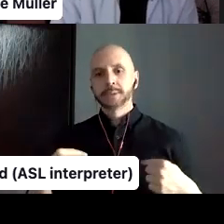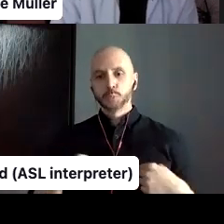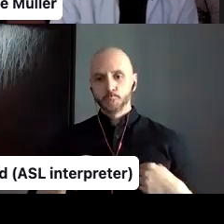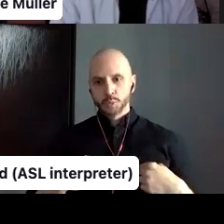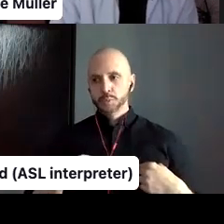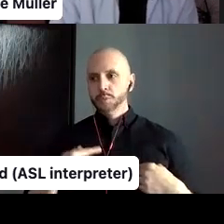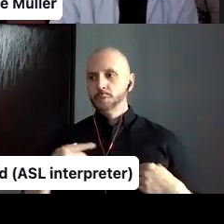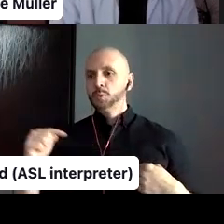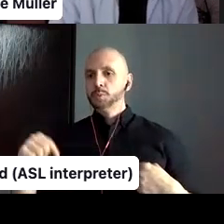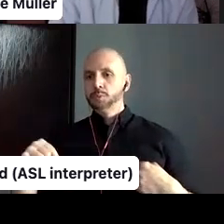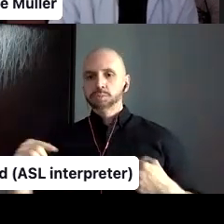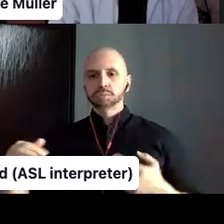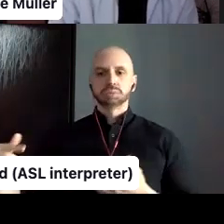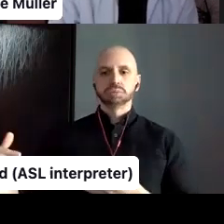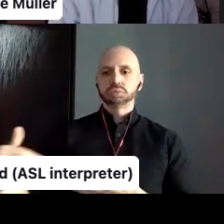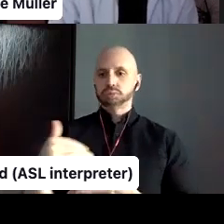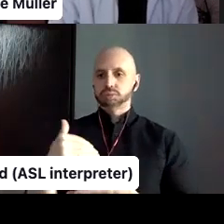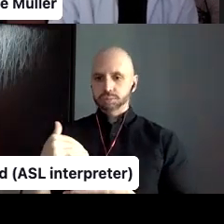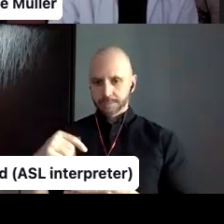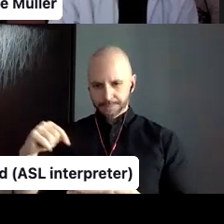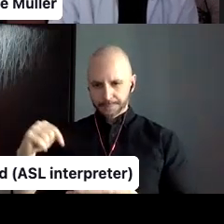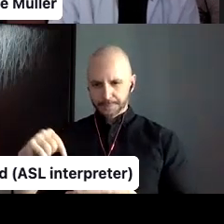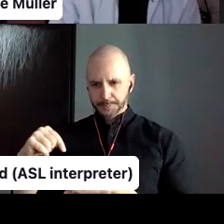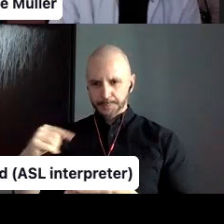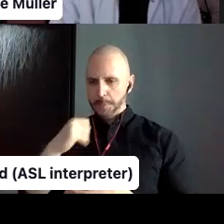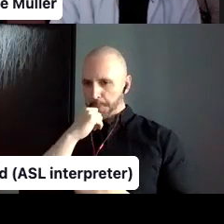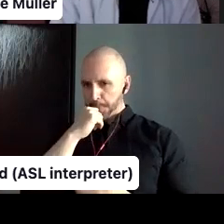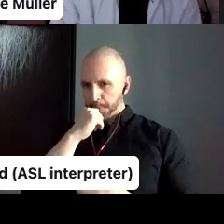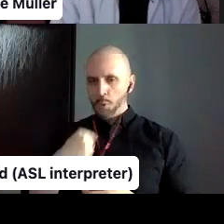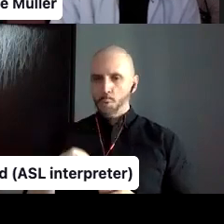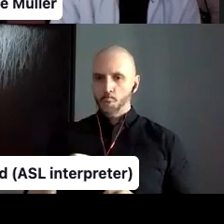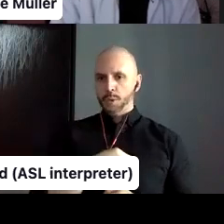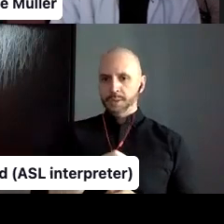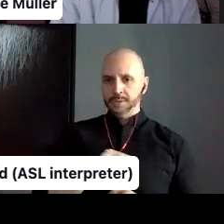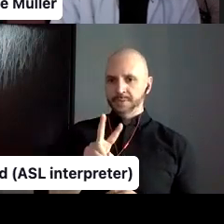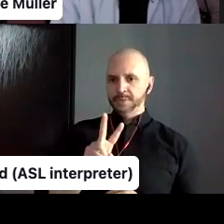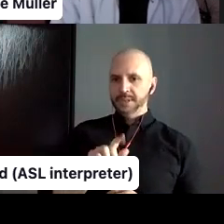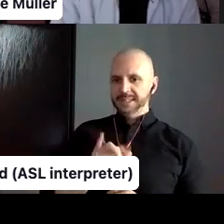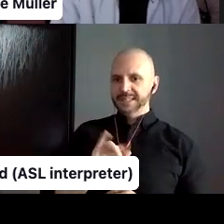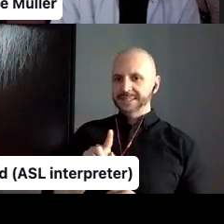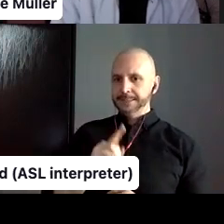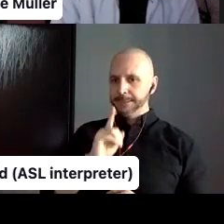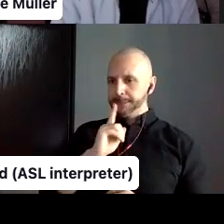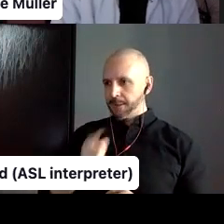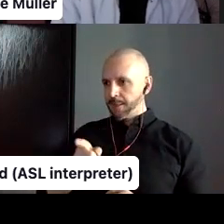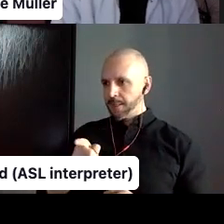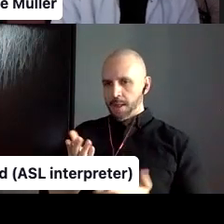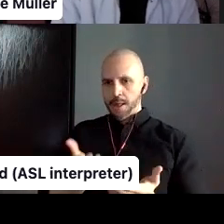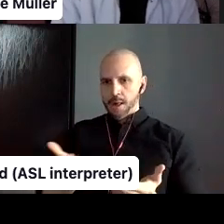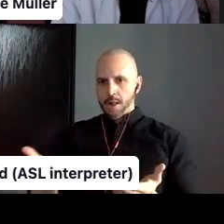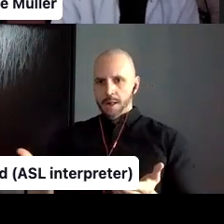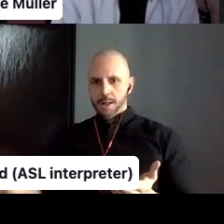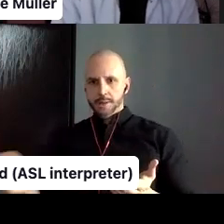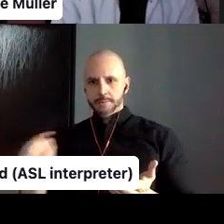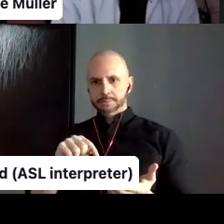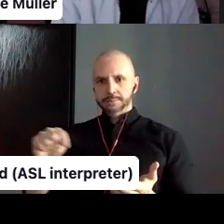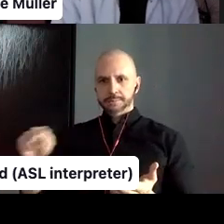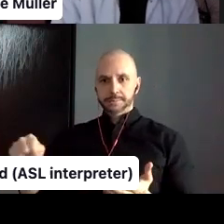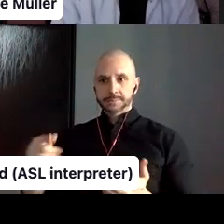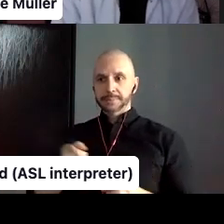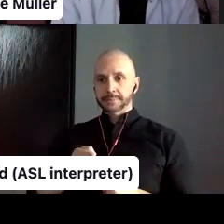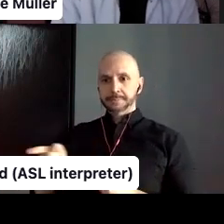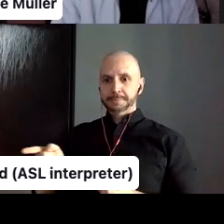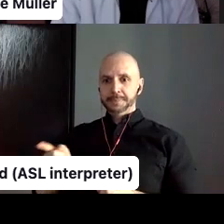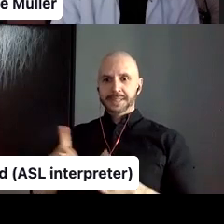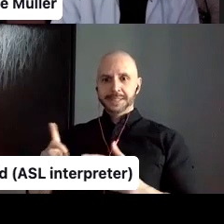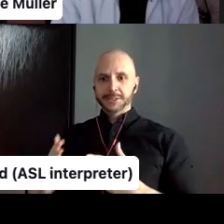course, thinking about, um, um, how should we order these, um, these things because they are from people with such different backgrounds. I think